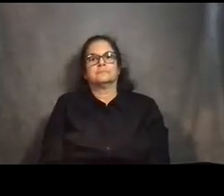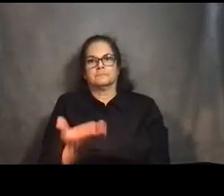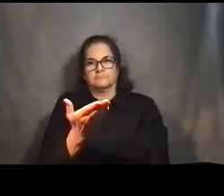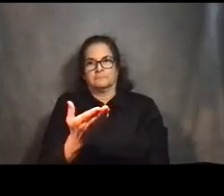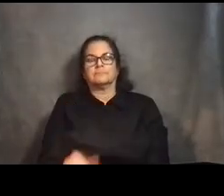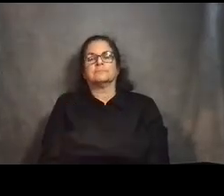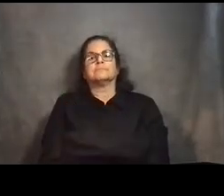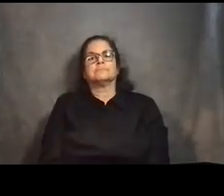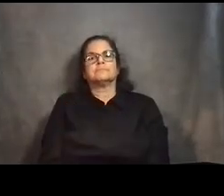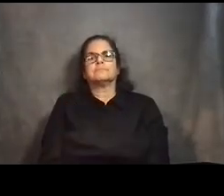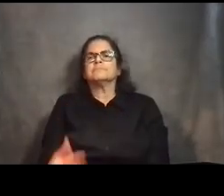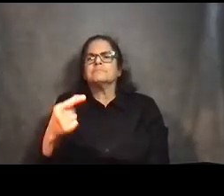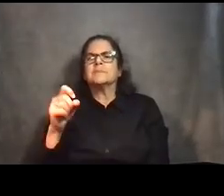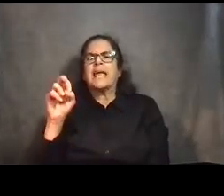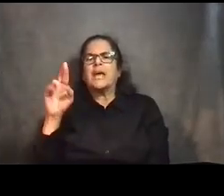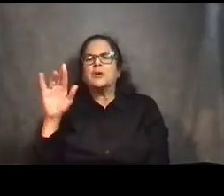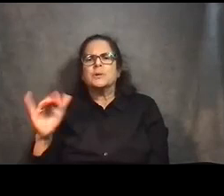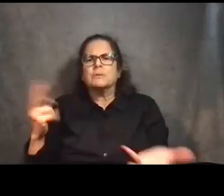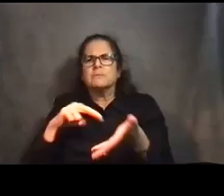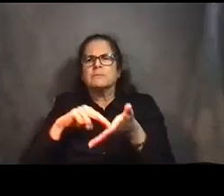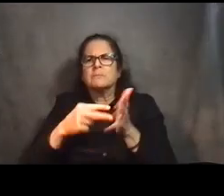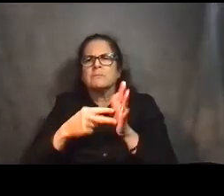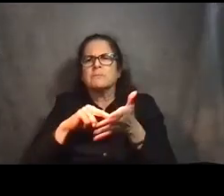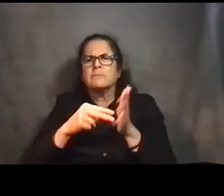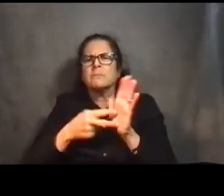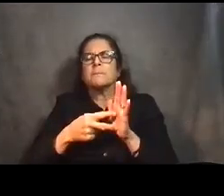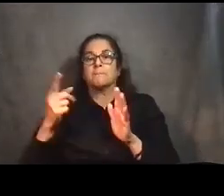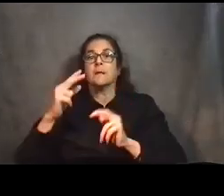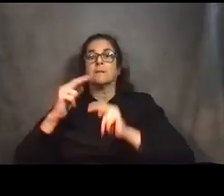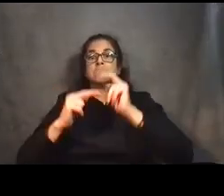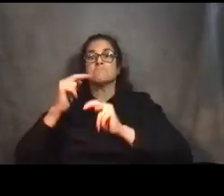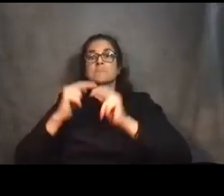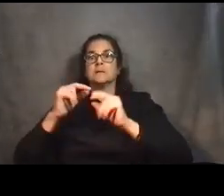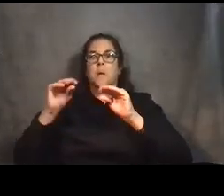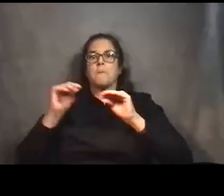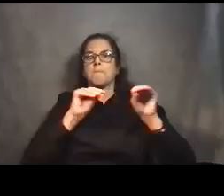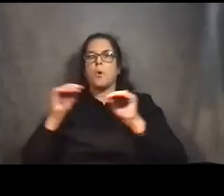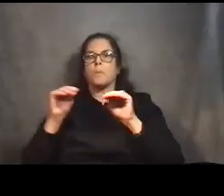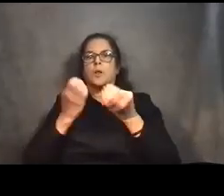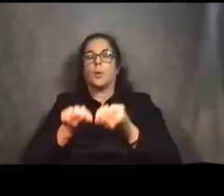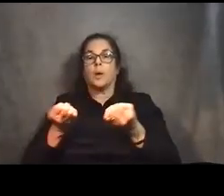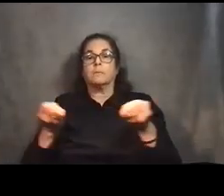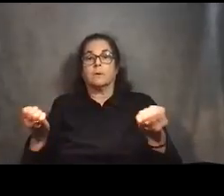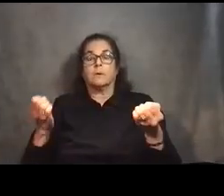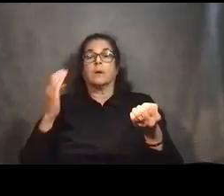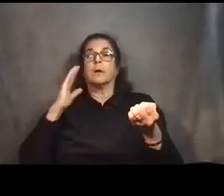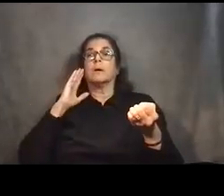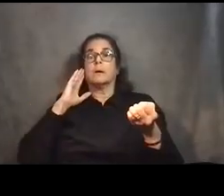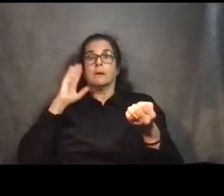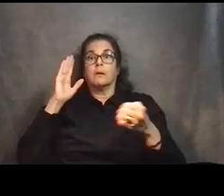So what is a gantry? The gantry is a custom built piece of mobile equipment designed to put the track segments into place.